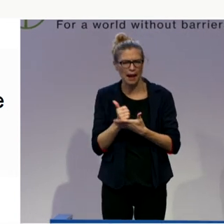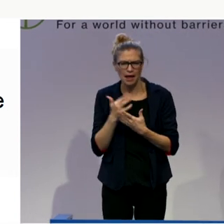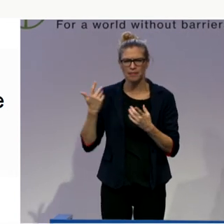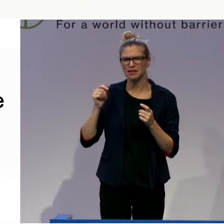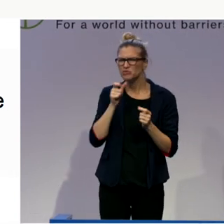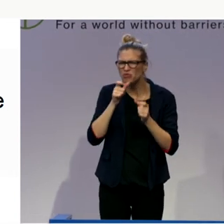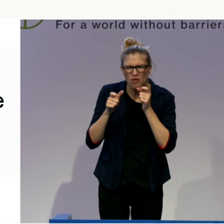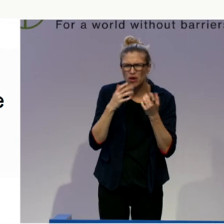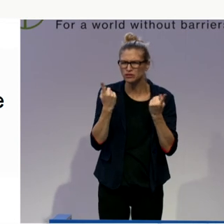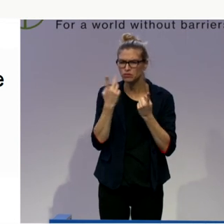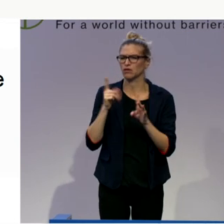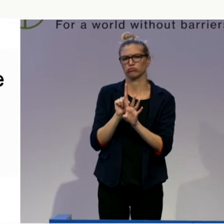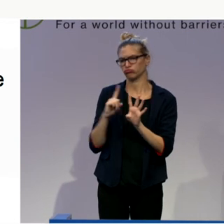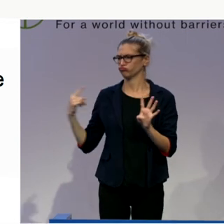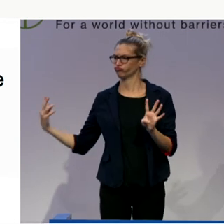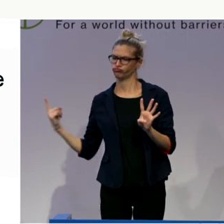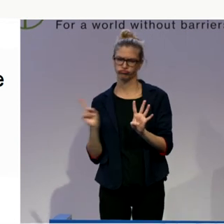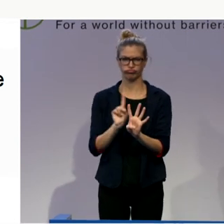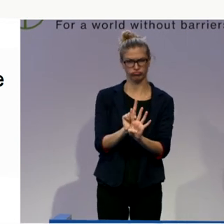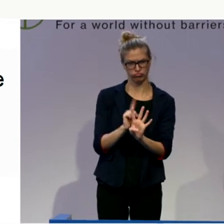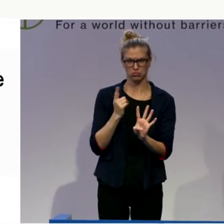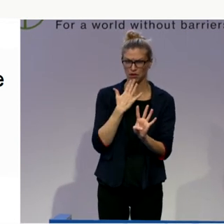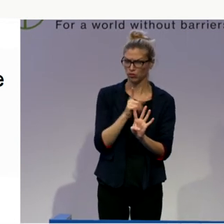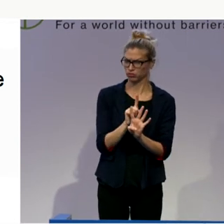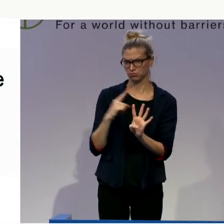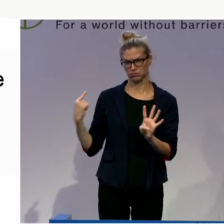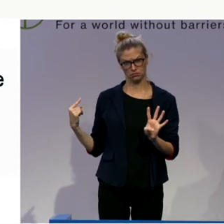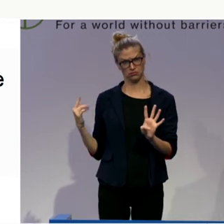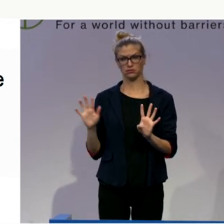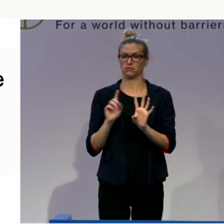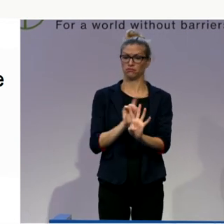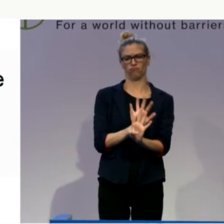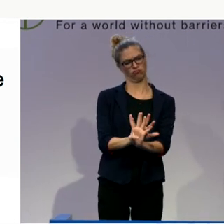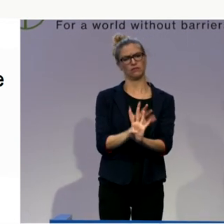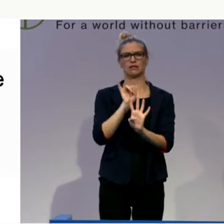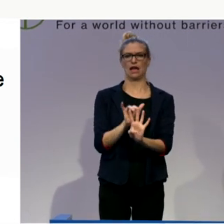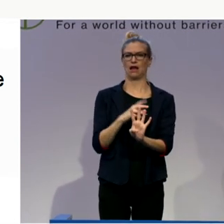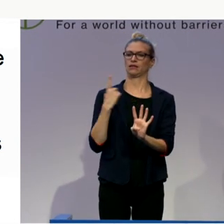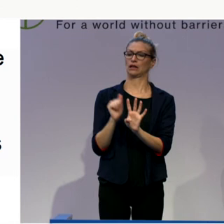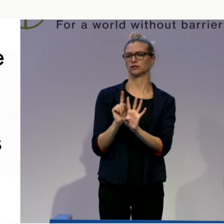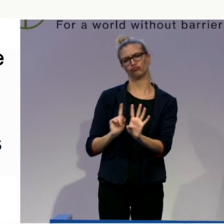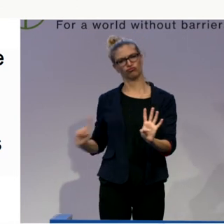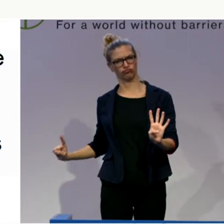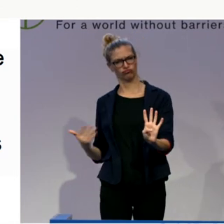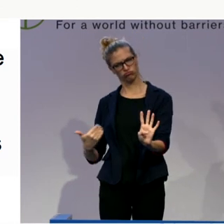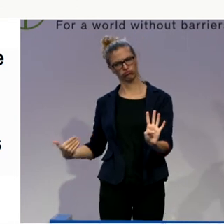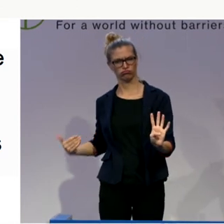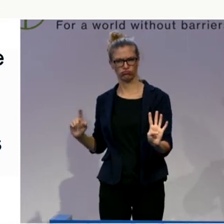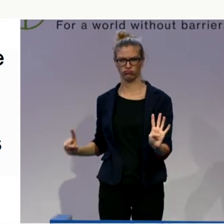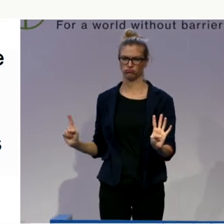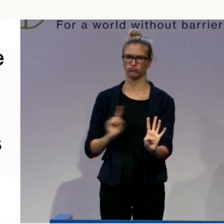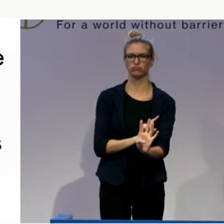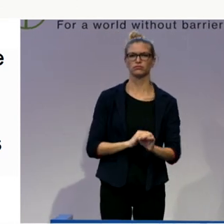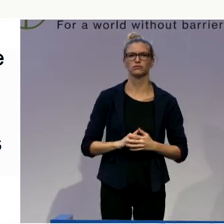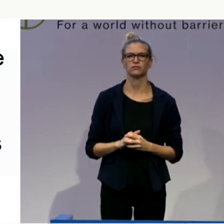some information he was looking for, and then addressing us again. And so when we came to a break,